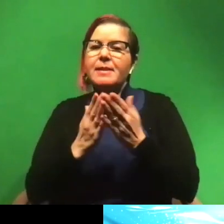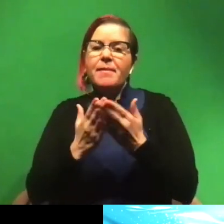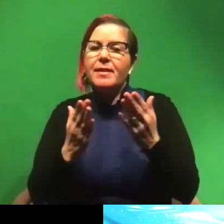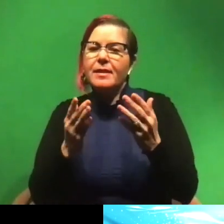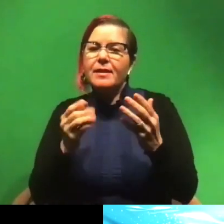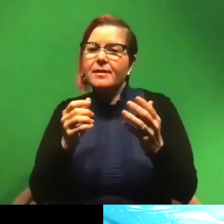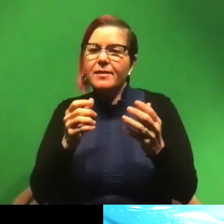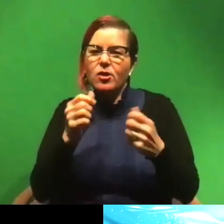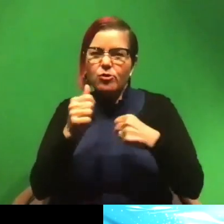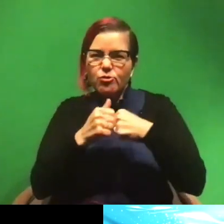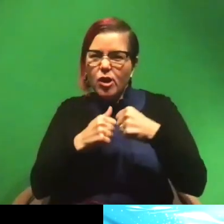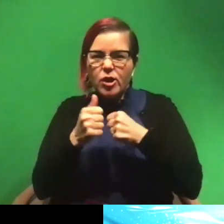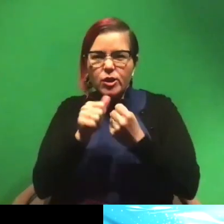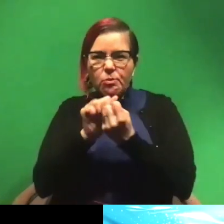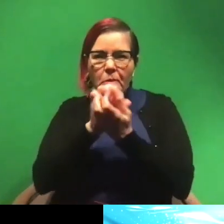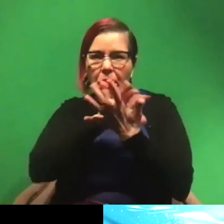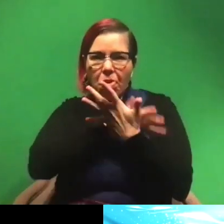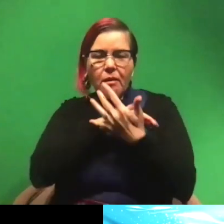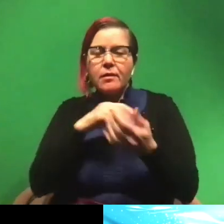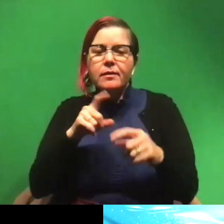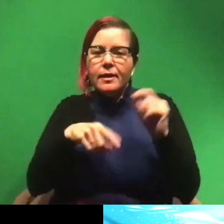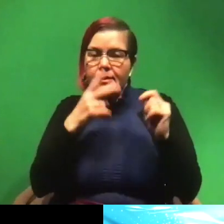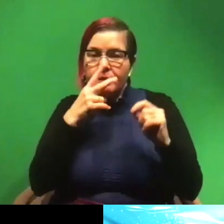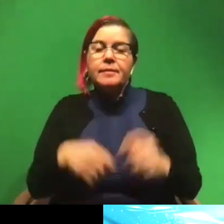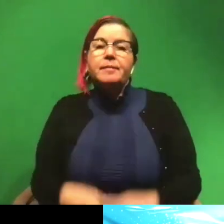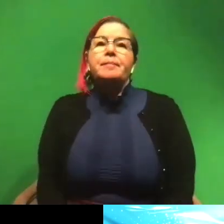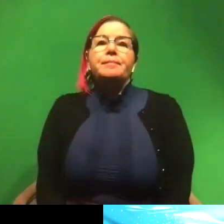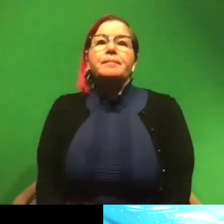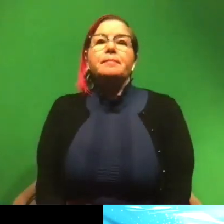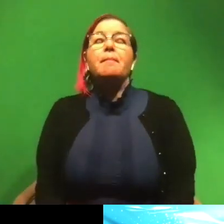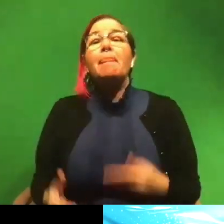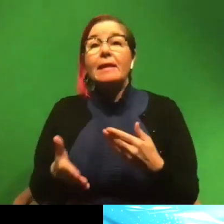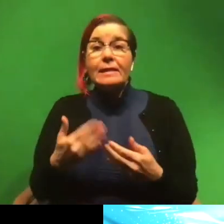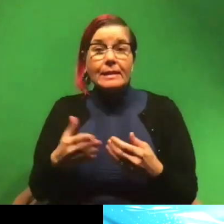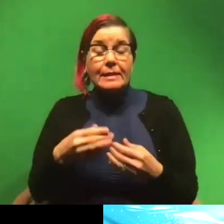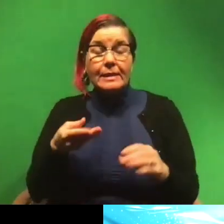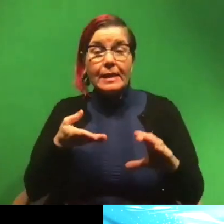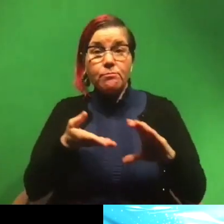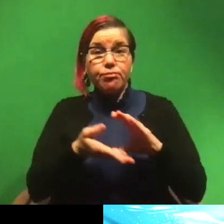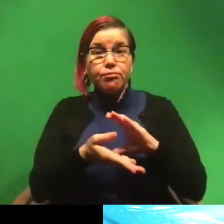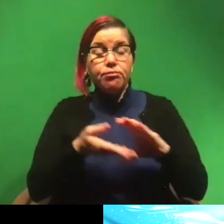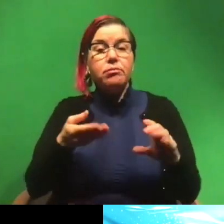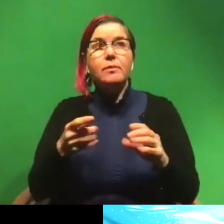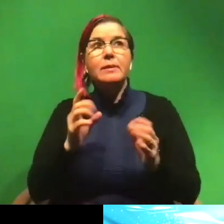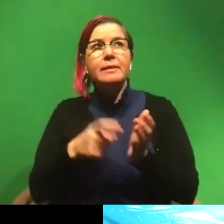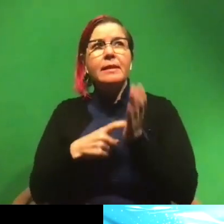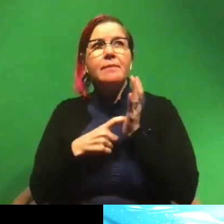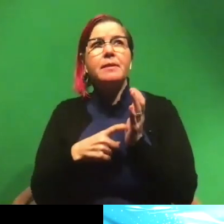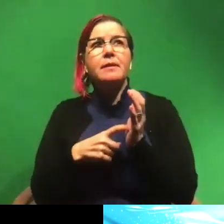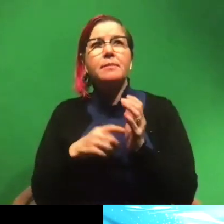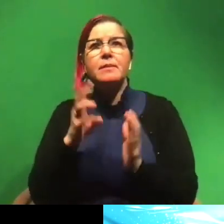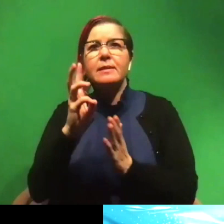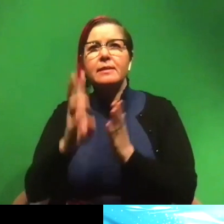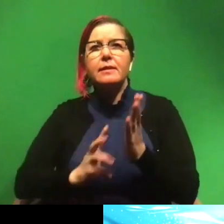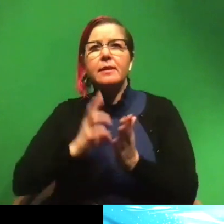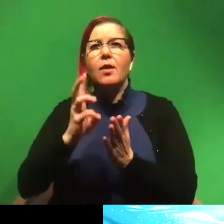the structures are all bleh. Uh, so the easiest scan would probably take me about six hours.